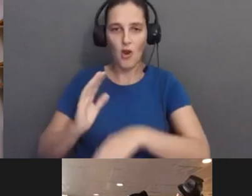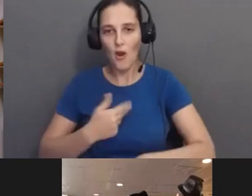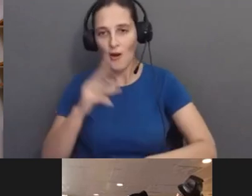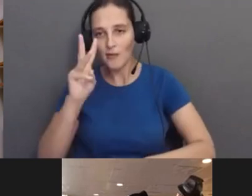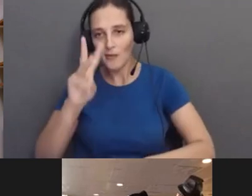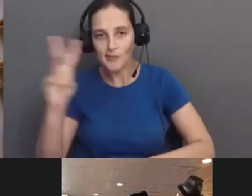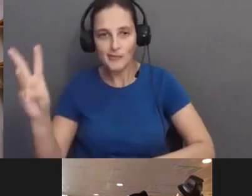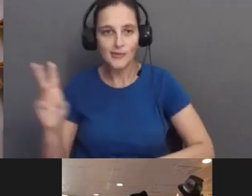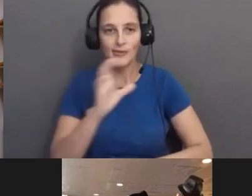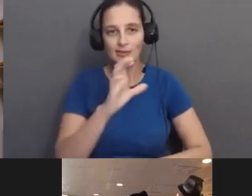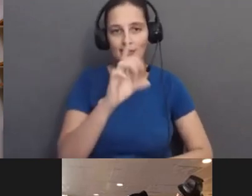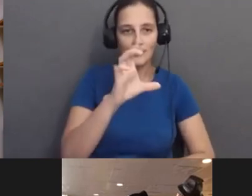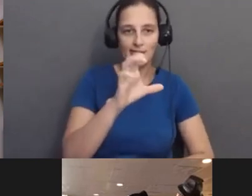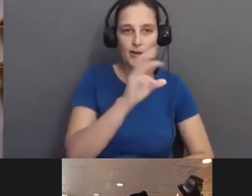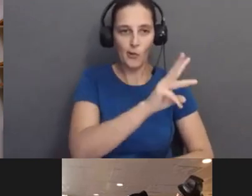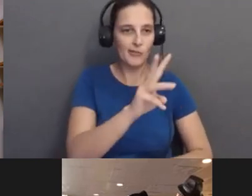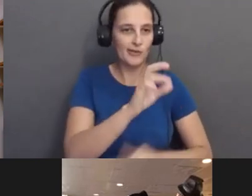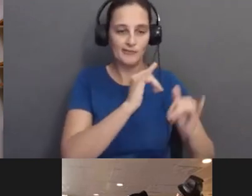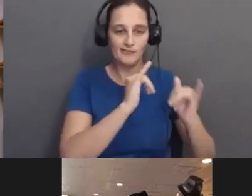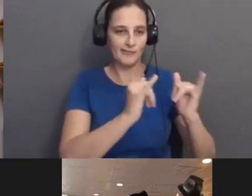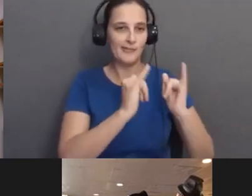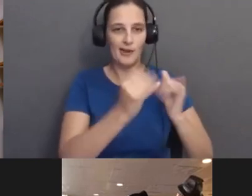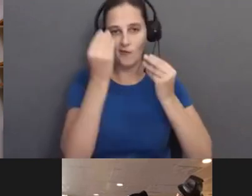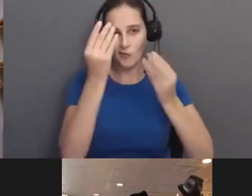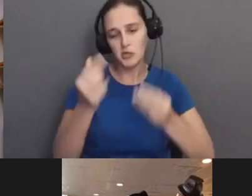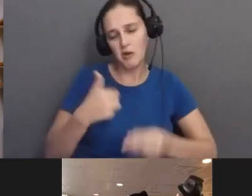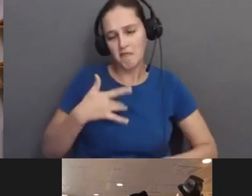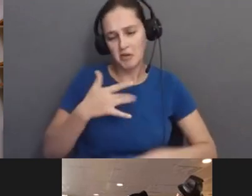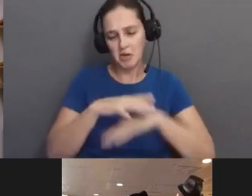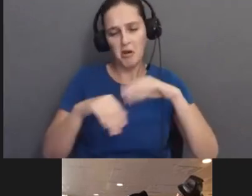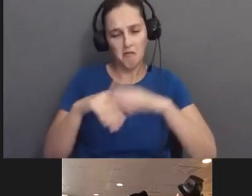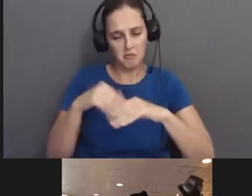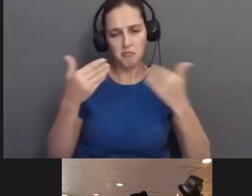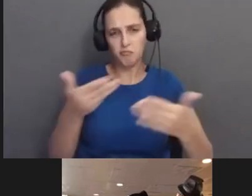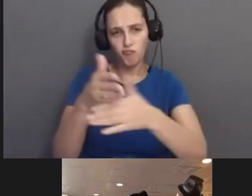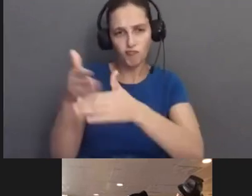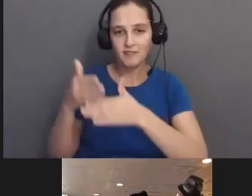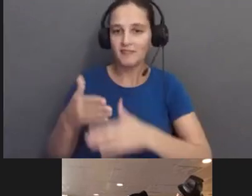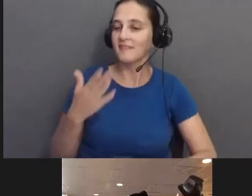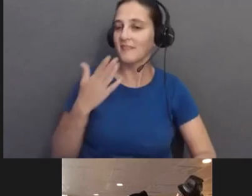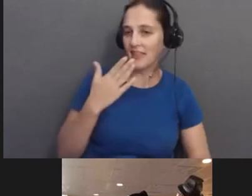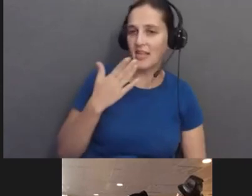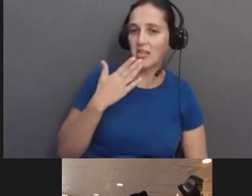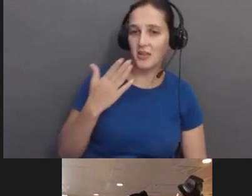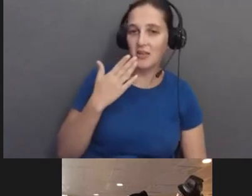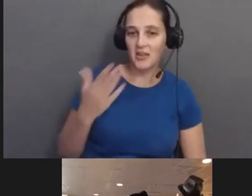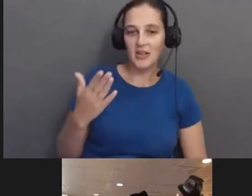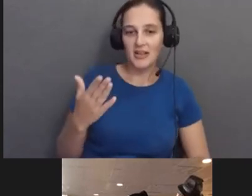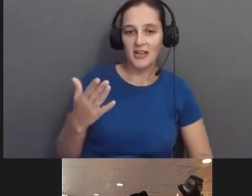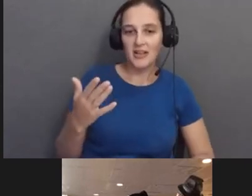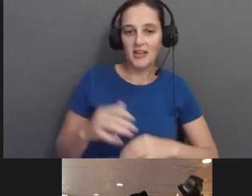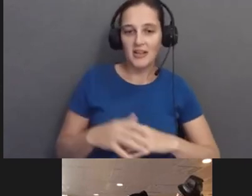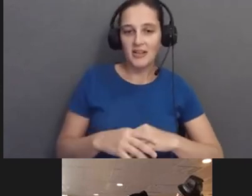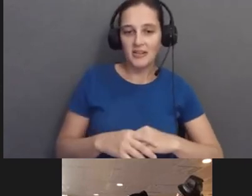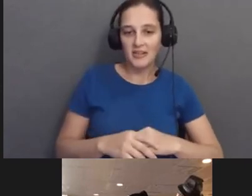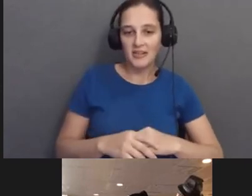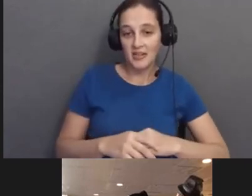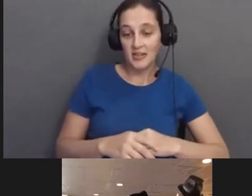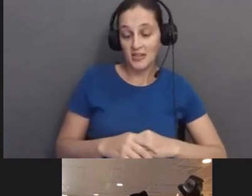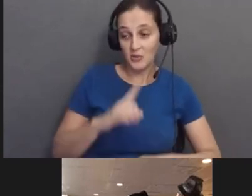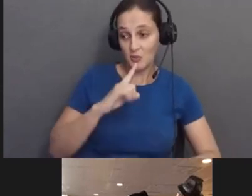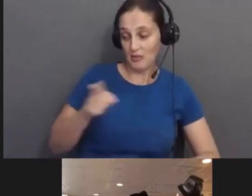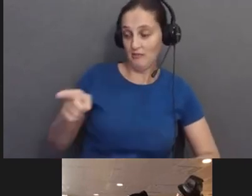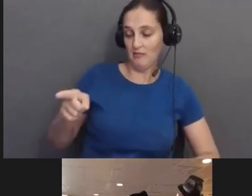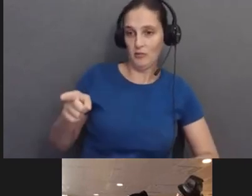I'm pretty comfortable with that, yeah. Thank you, because it's just, it's pretty new.